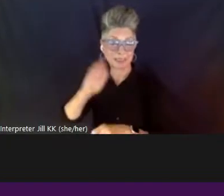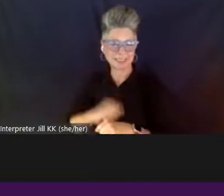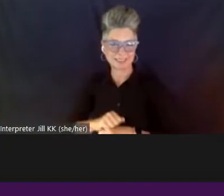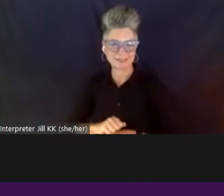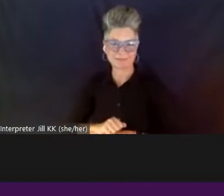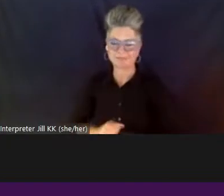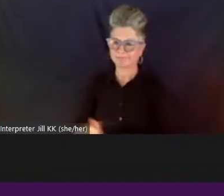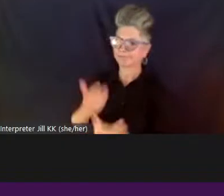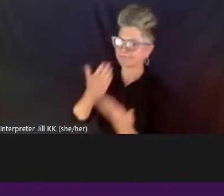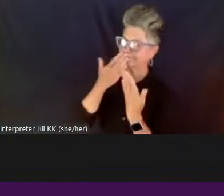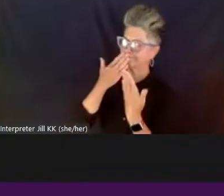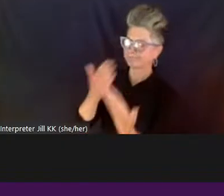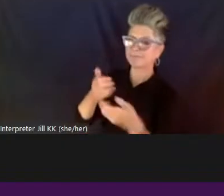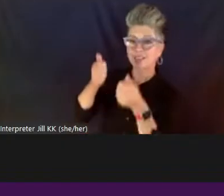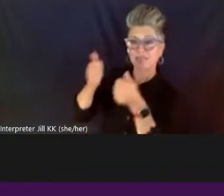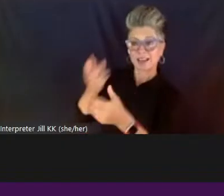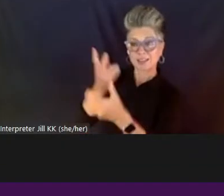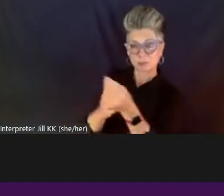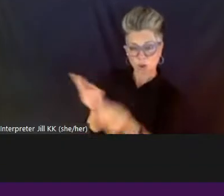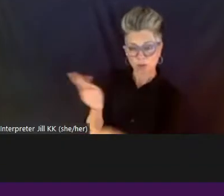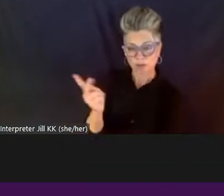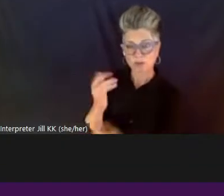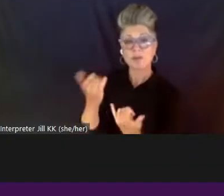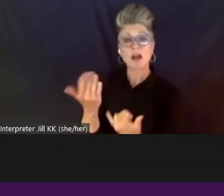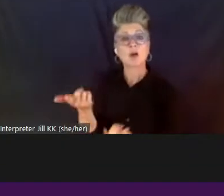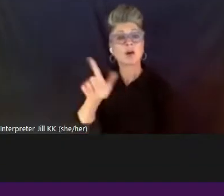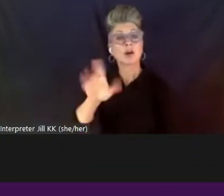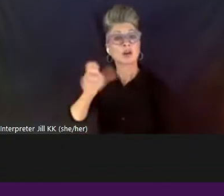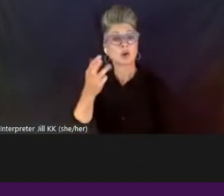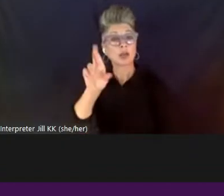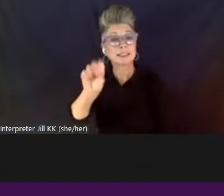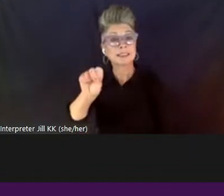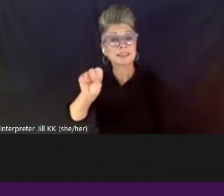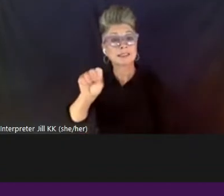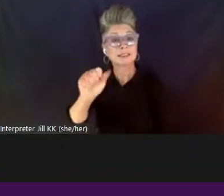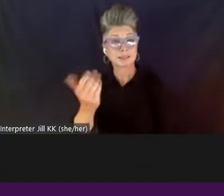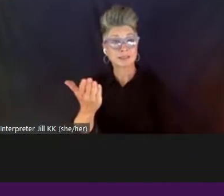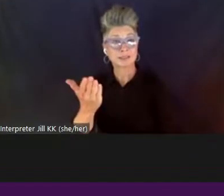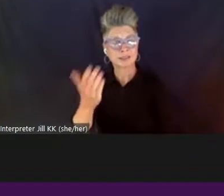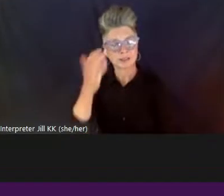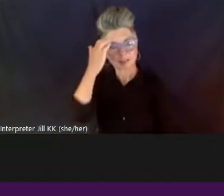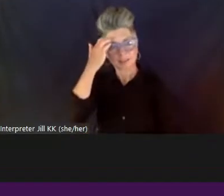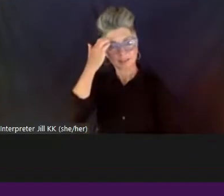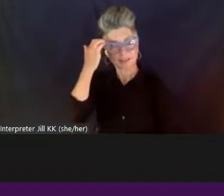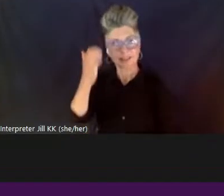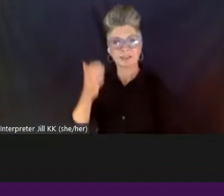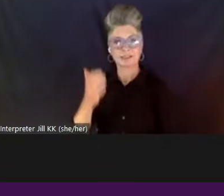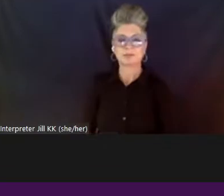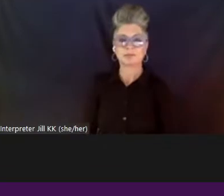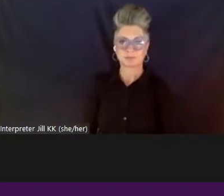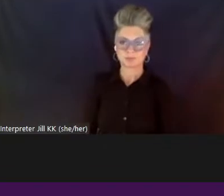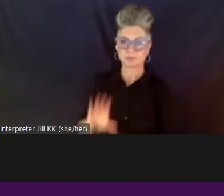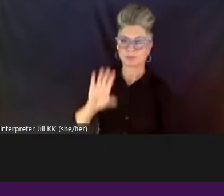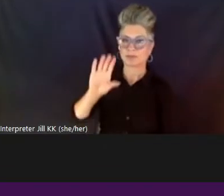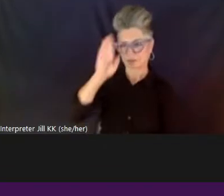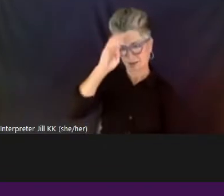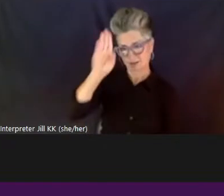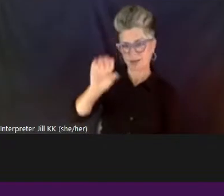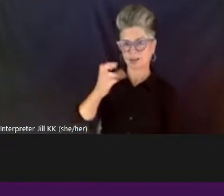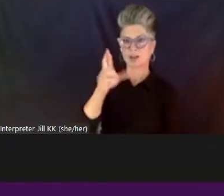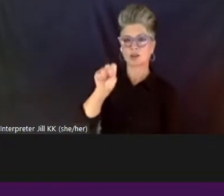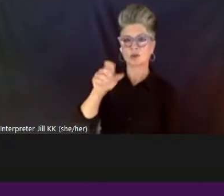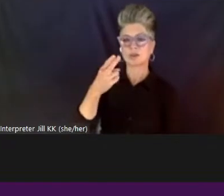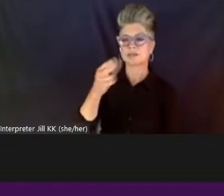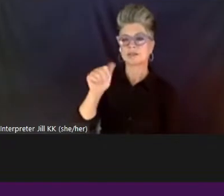Thanks, Michelle. Thanks, Joe. And I'll jump over to Chris at World Channel. Chris Hastings. I'm Chris